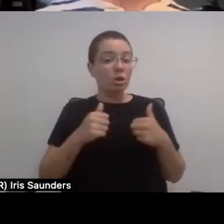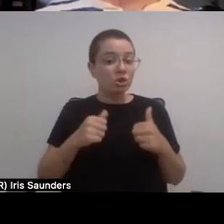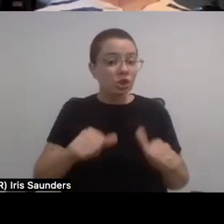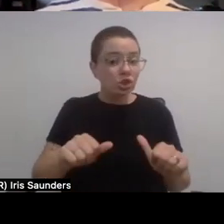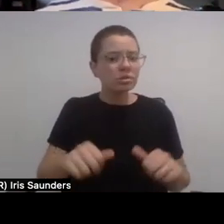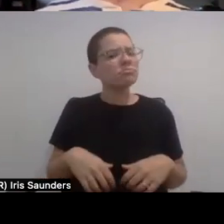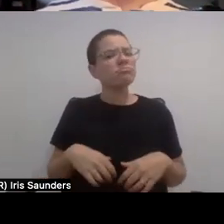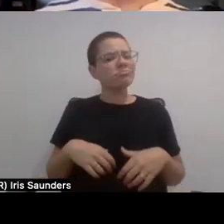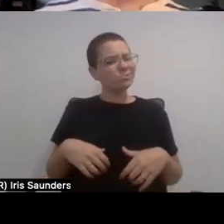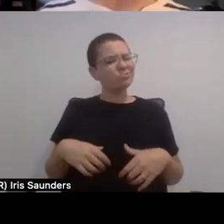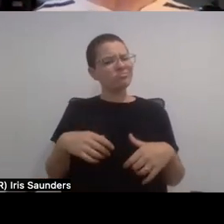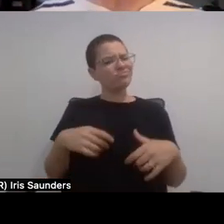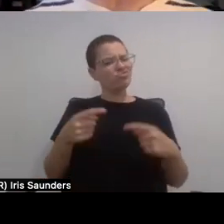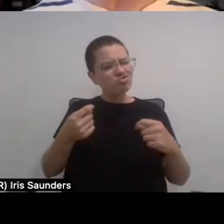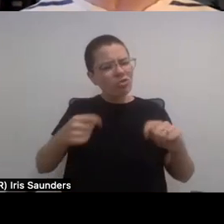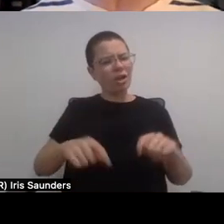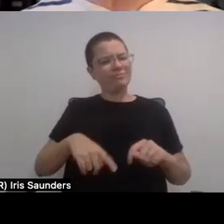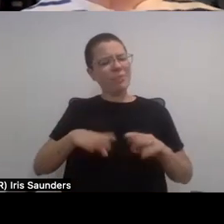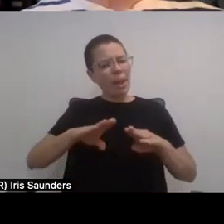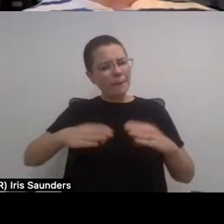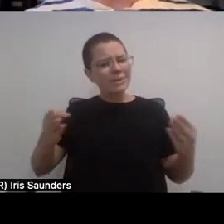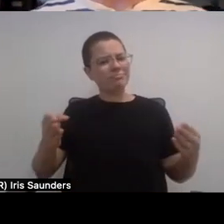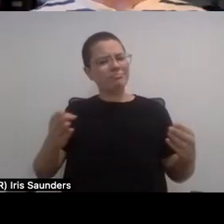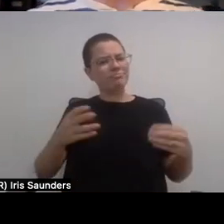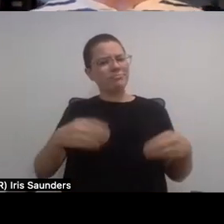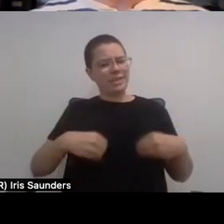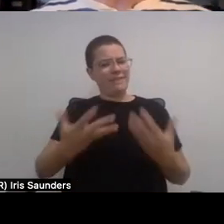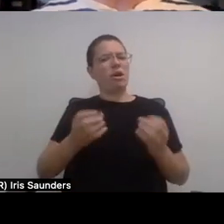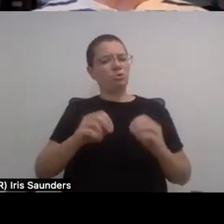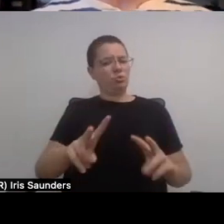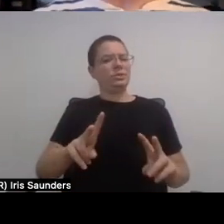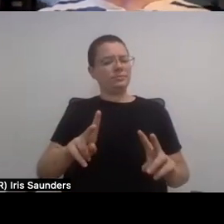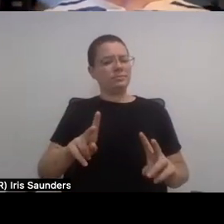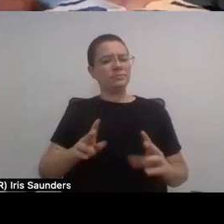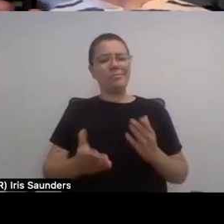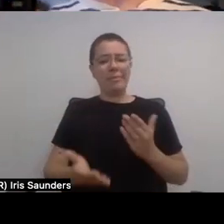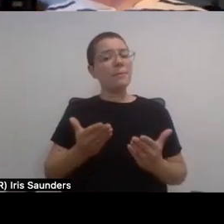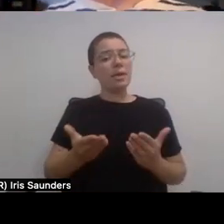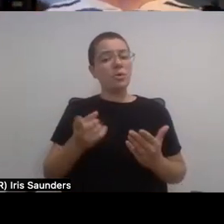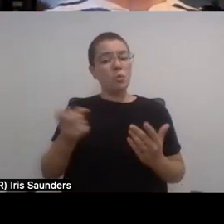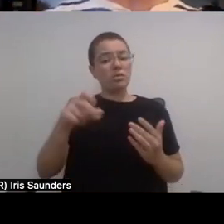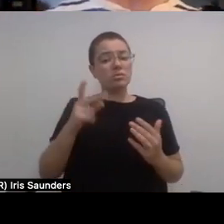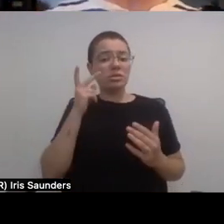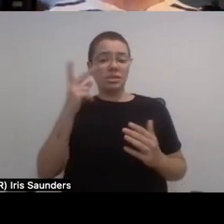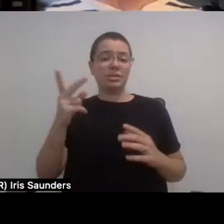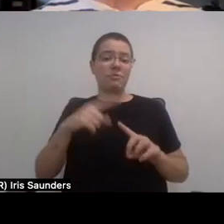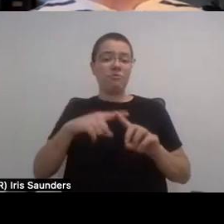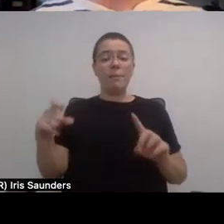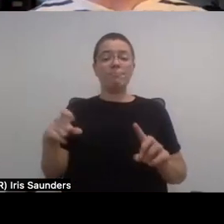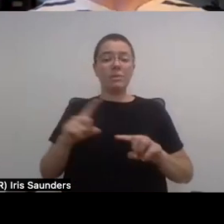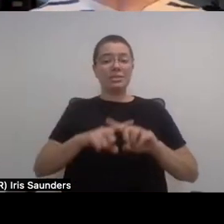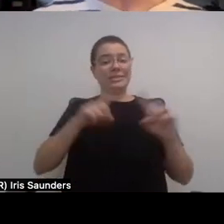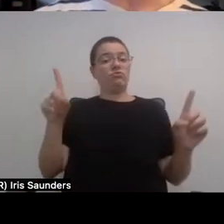open to giving people opportunity, you know, and maybe seeing things from a different vantage point,